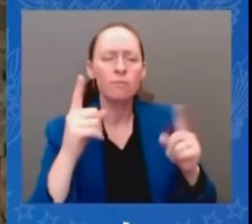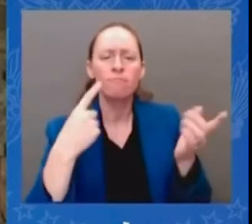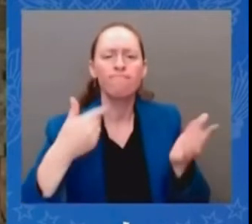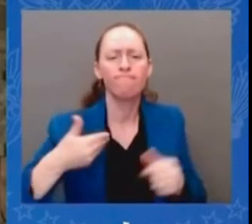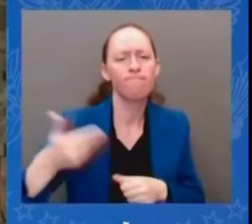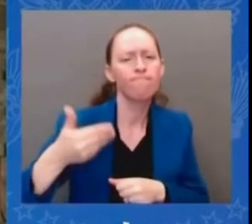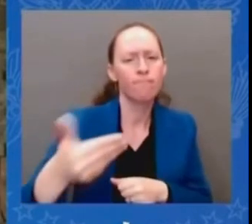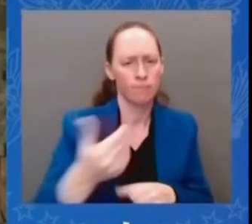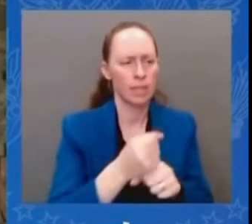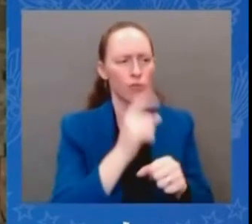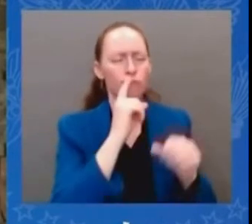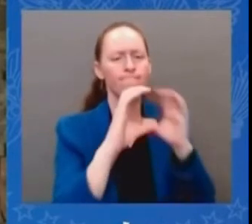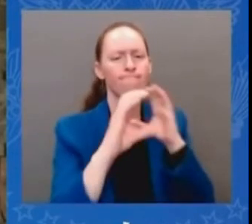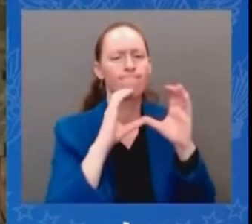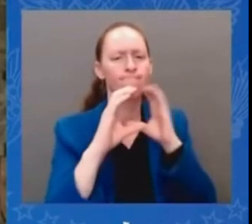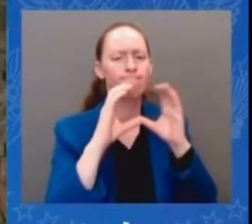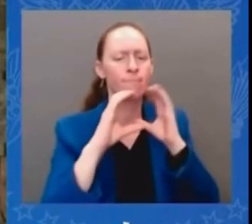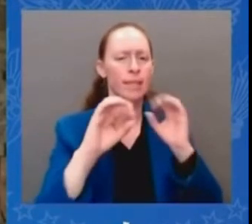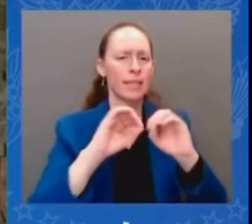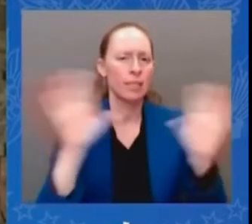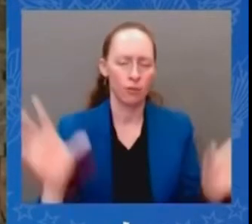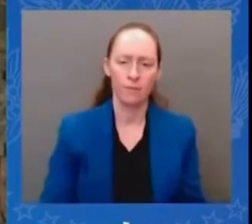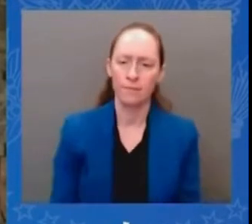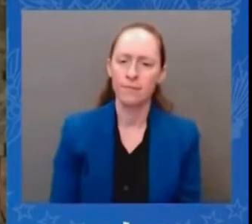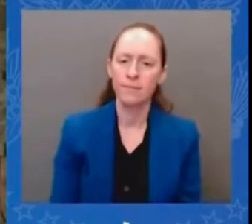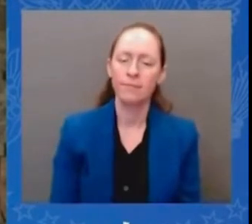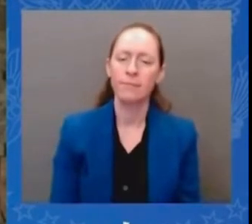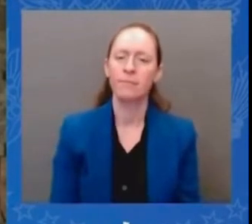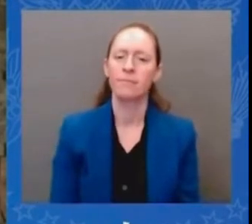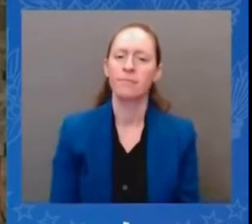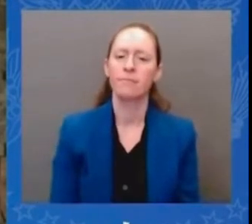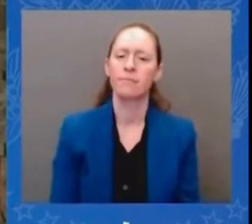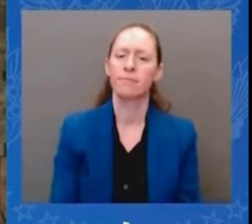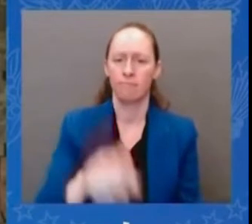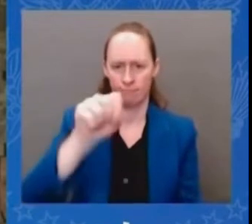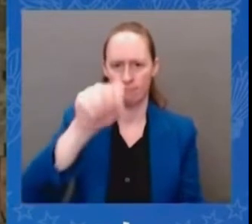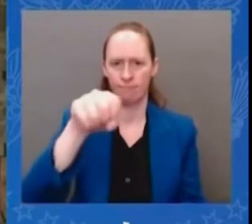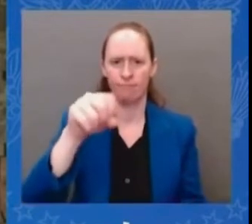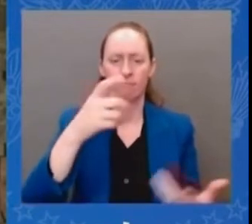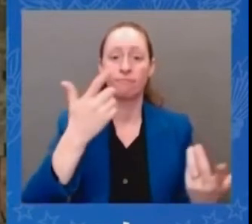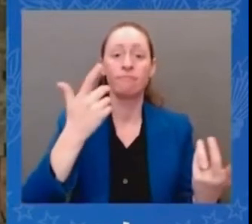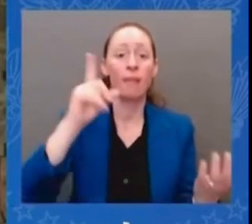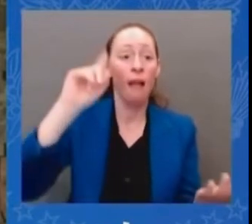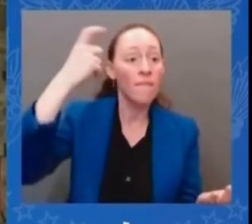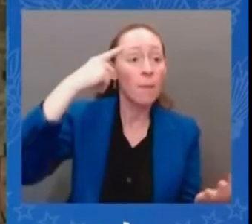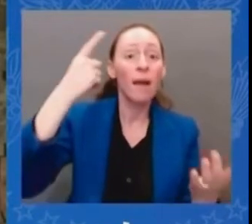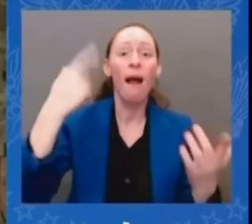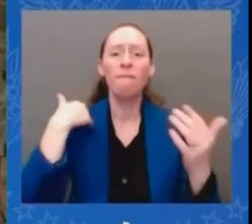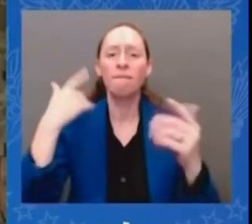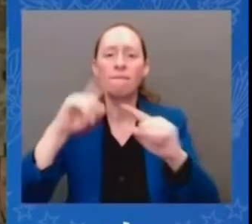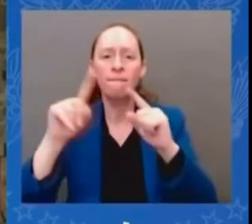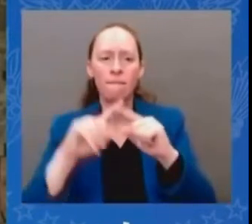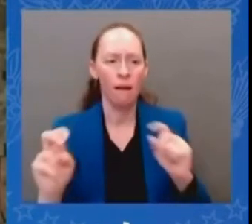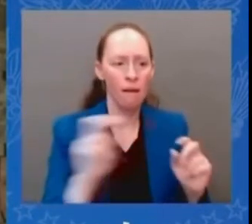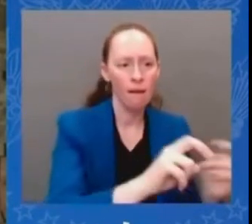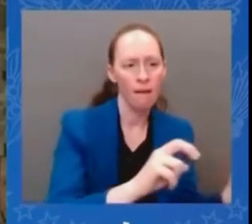um uh sung kim uh associated press